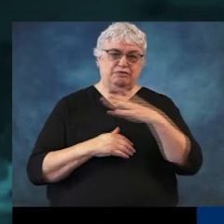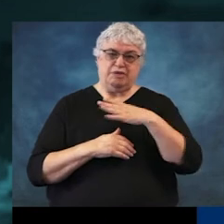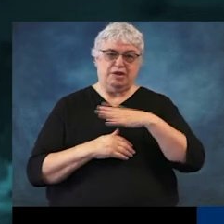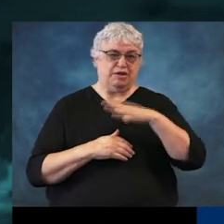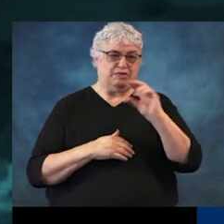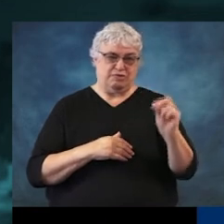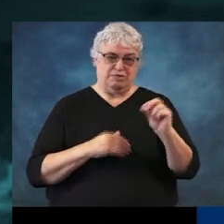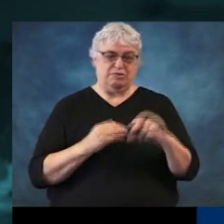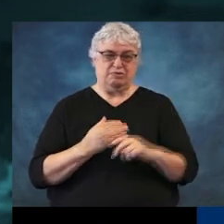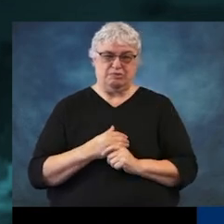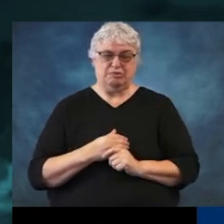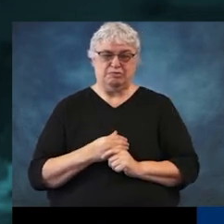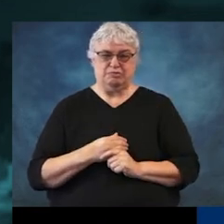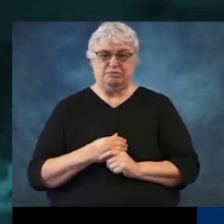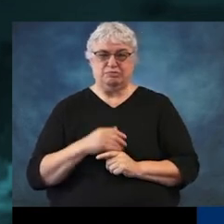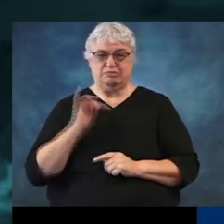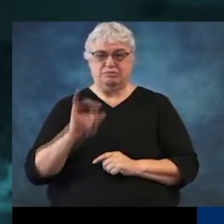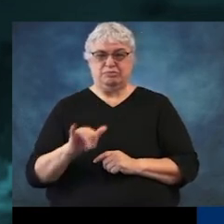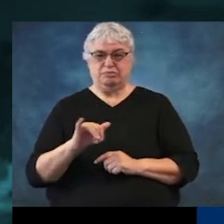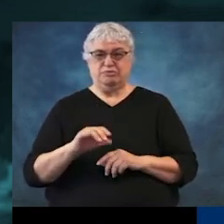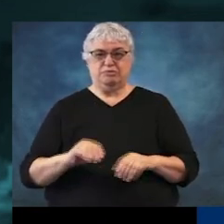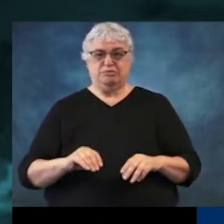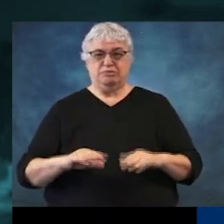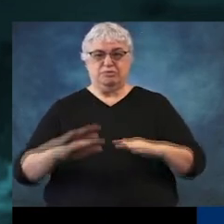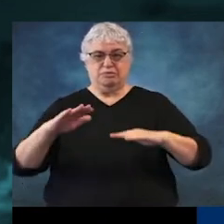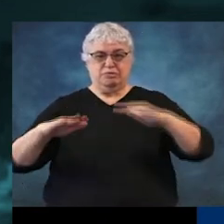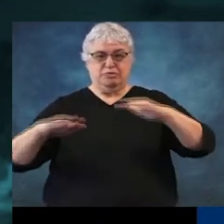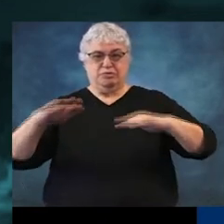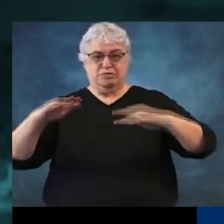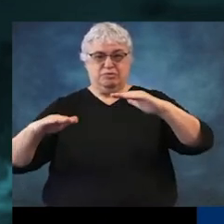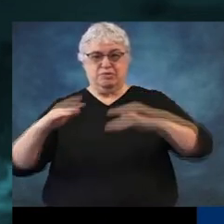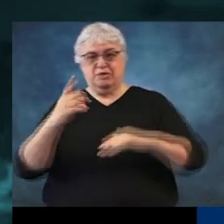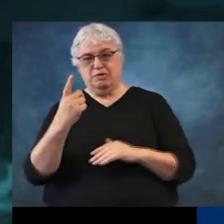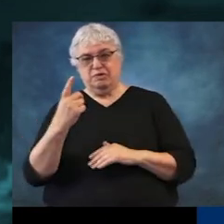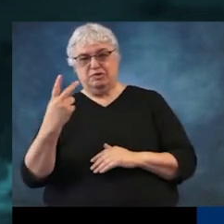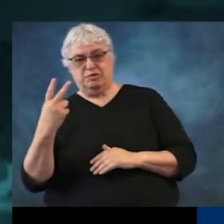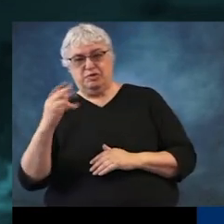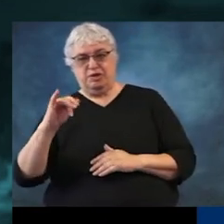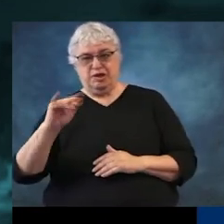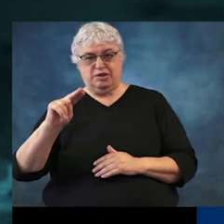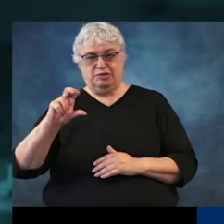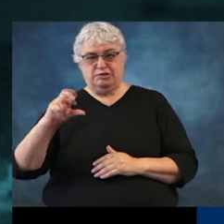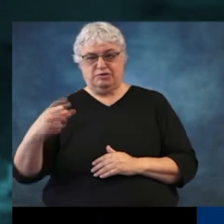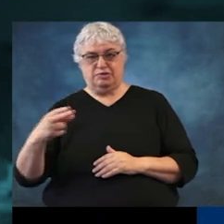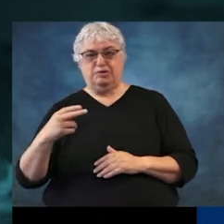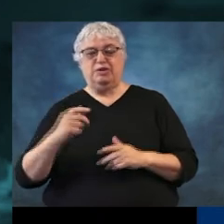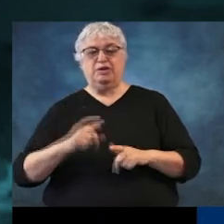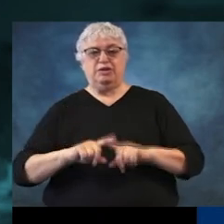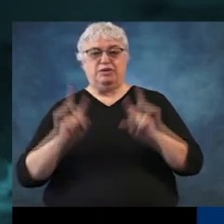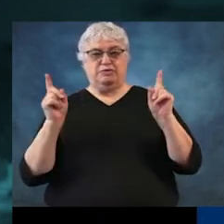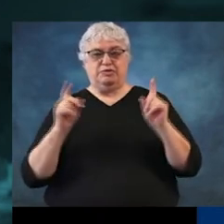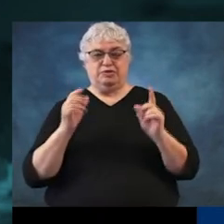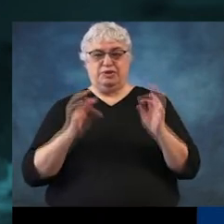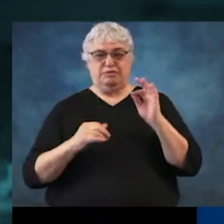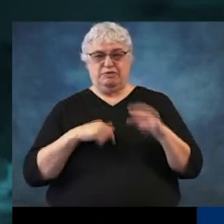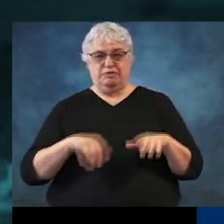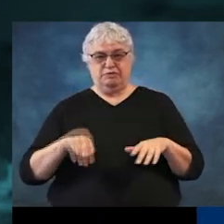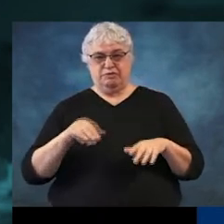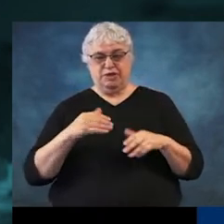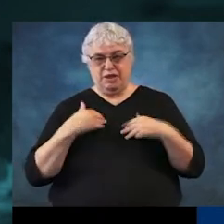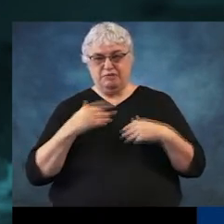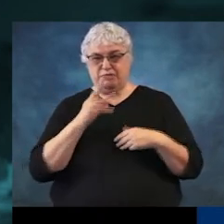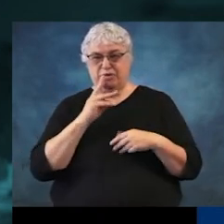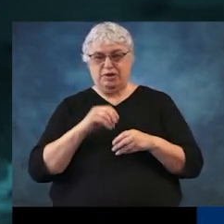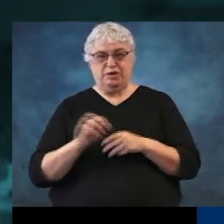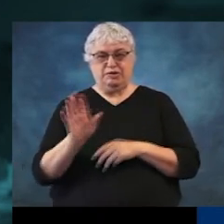homes will not. And in this case, the elevation difference of only one or two inches makes the difference if you flood or not.